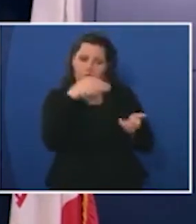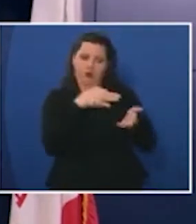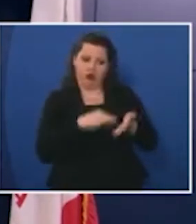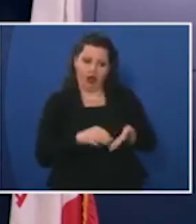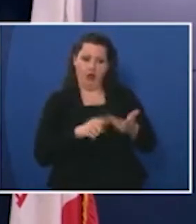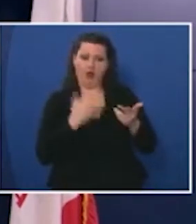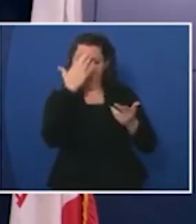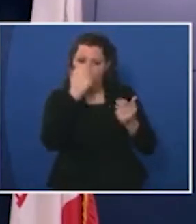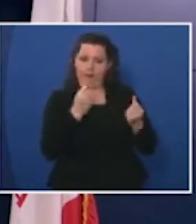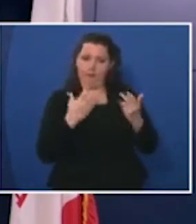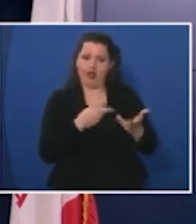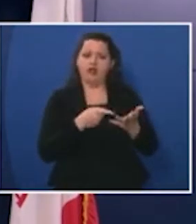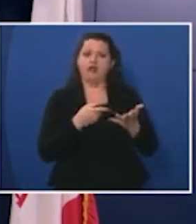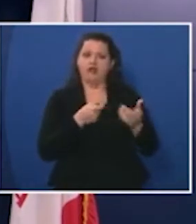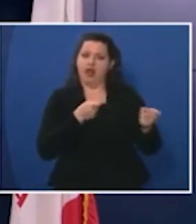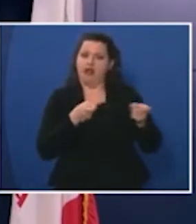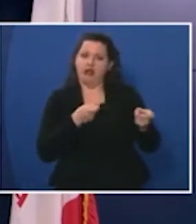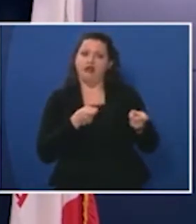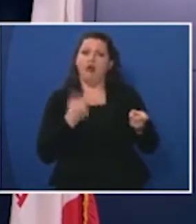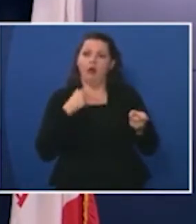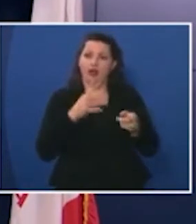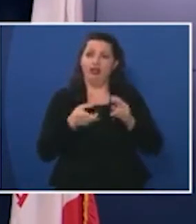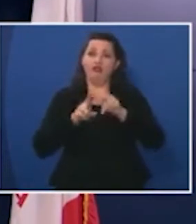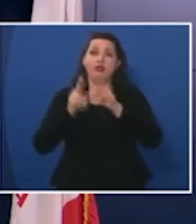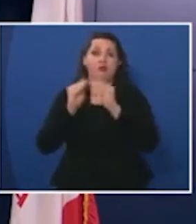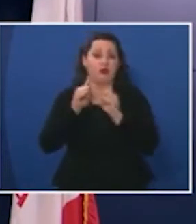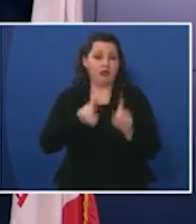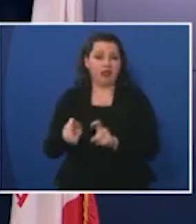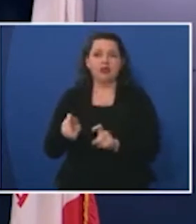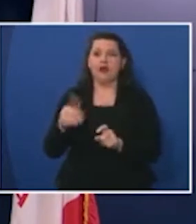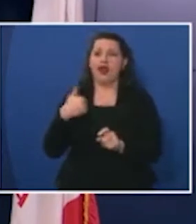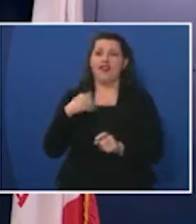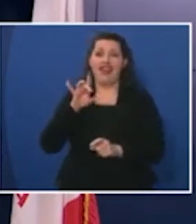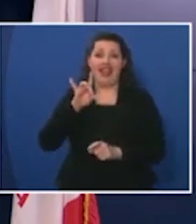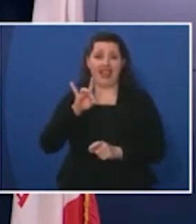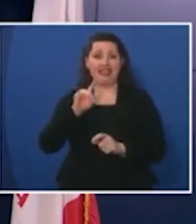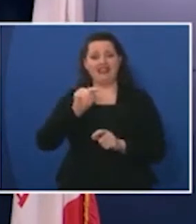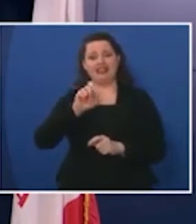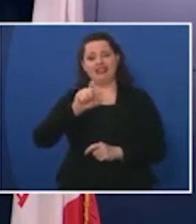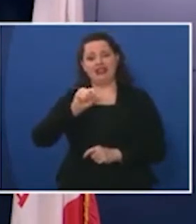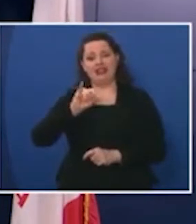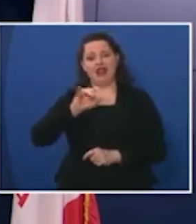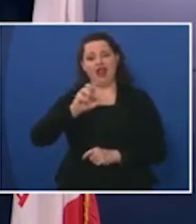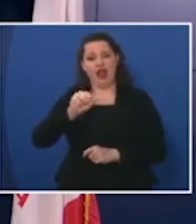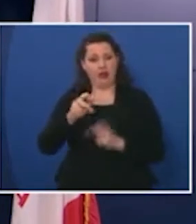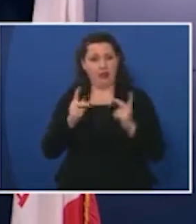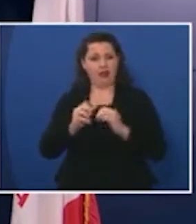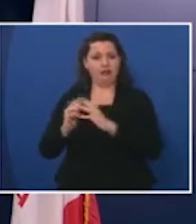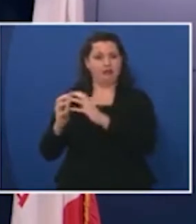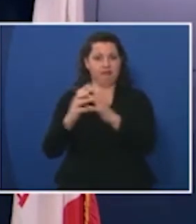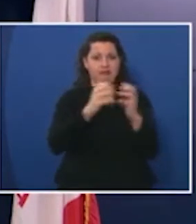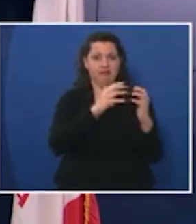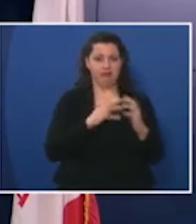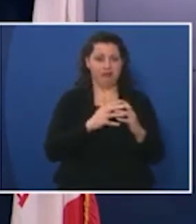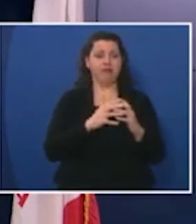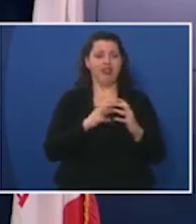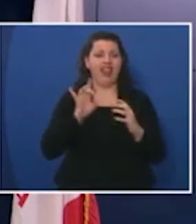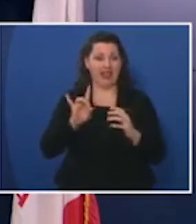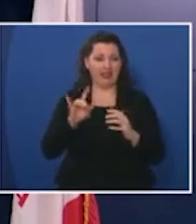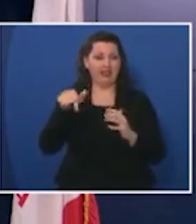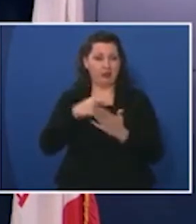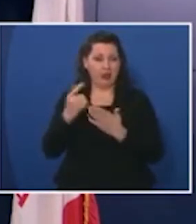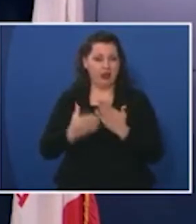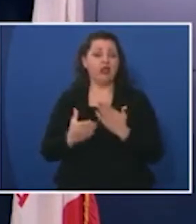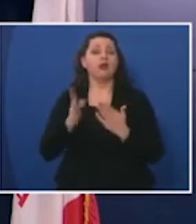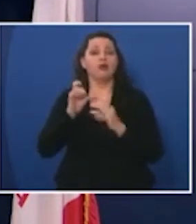uh testing and we're going to continue to build that out we have test eight test Iowa sites that will be open you know beginning this weekend and we're going to continue